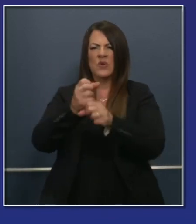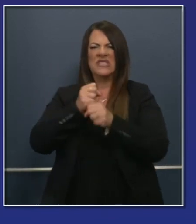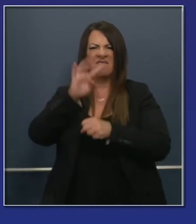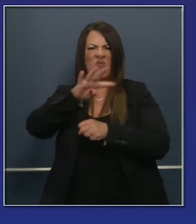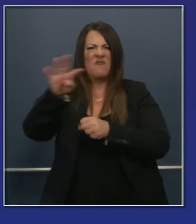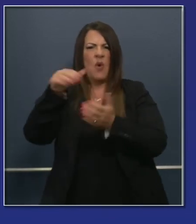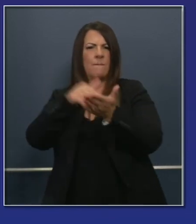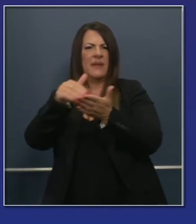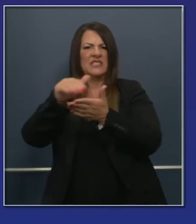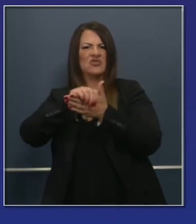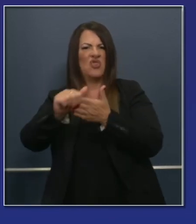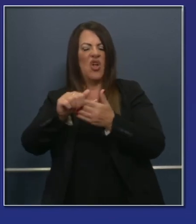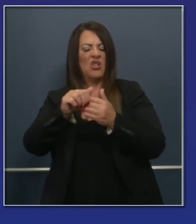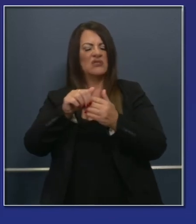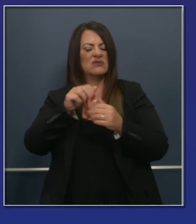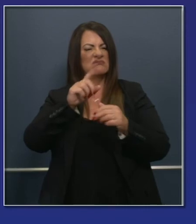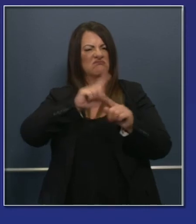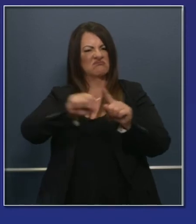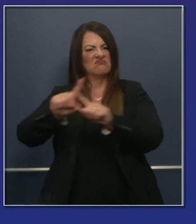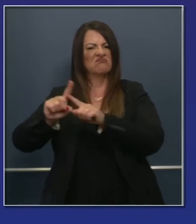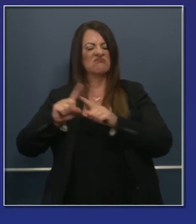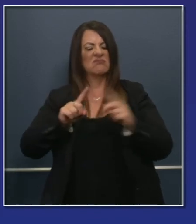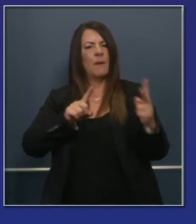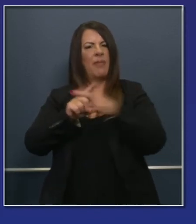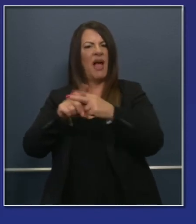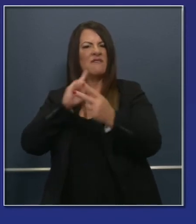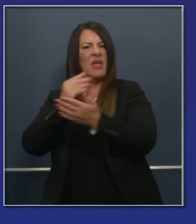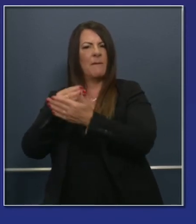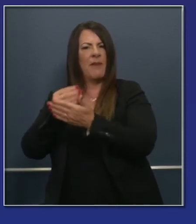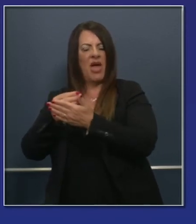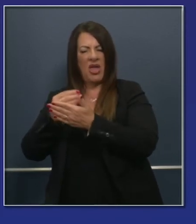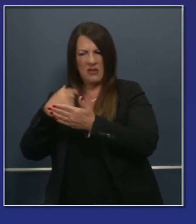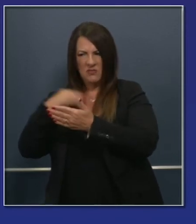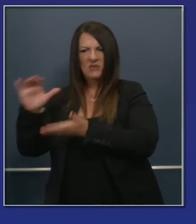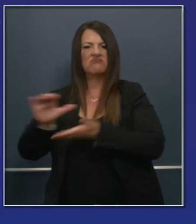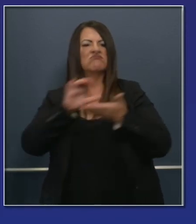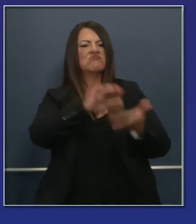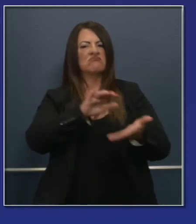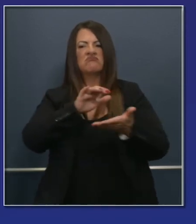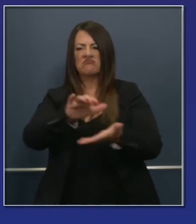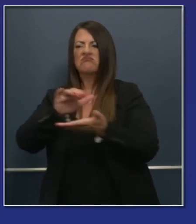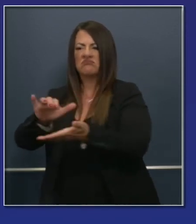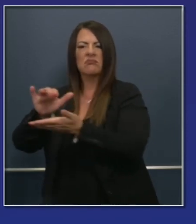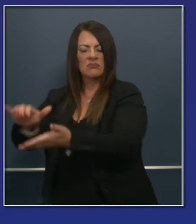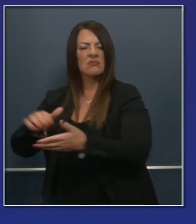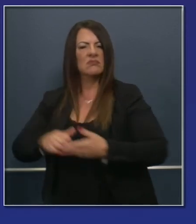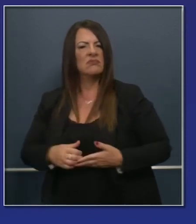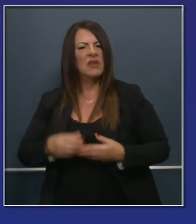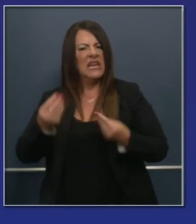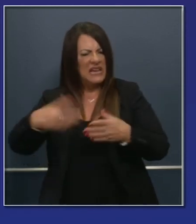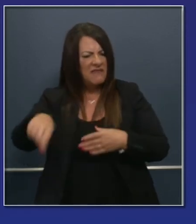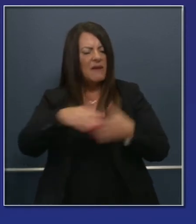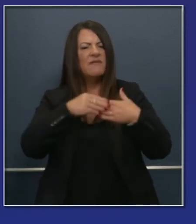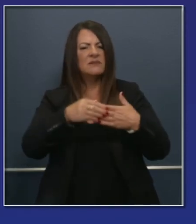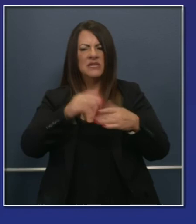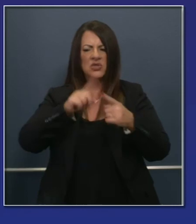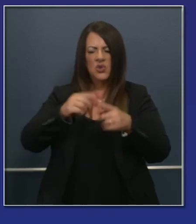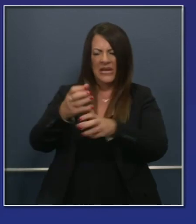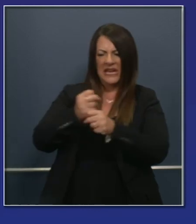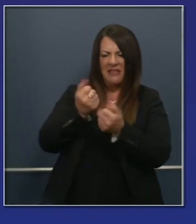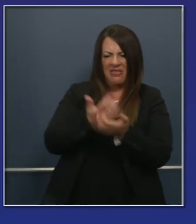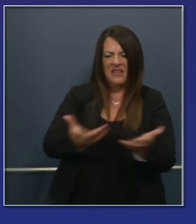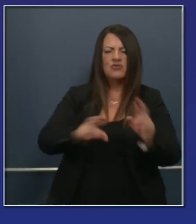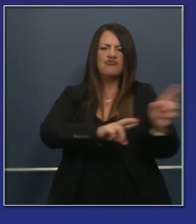of the money being distributed available ready with flexibility focused on the issue